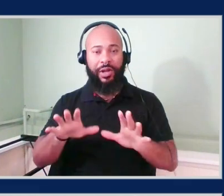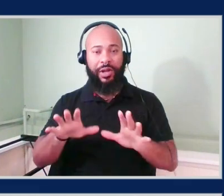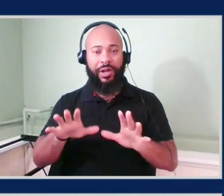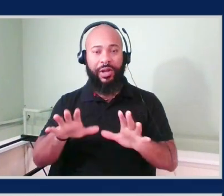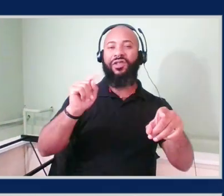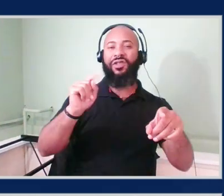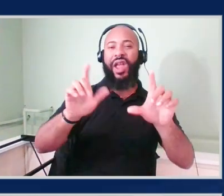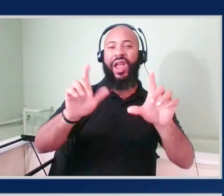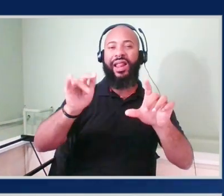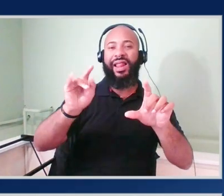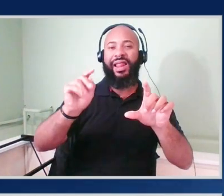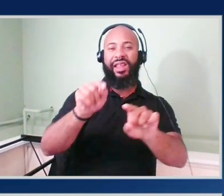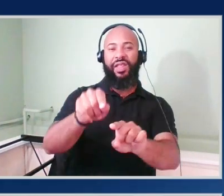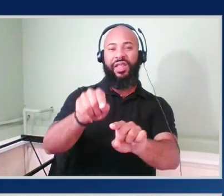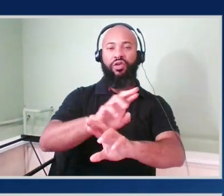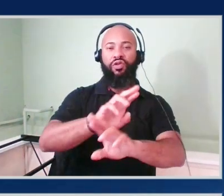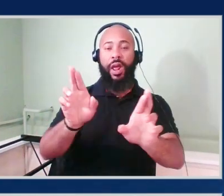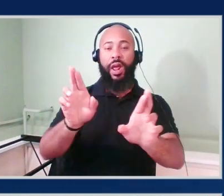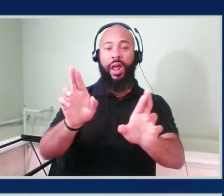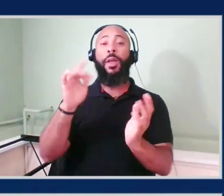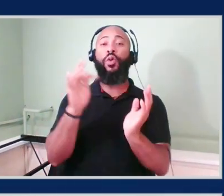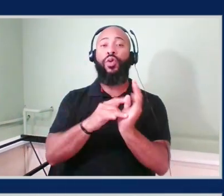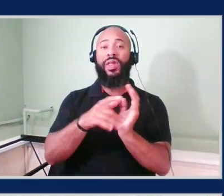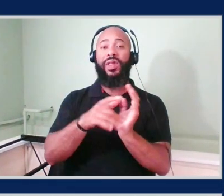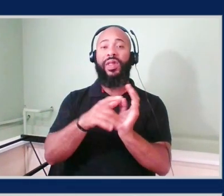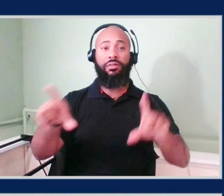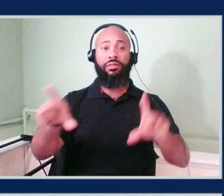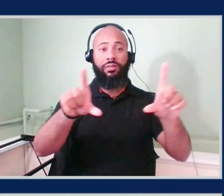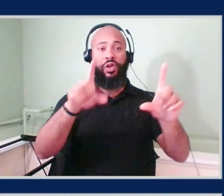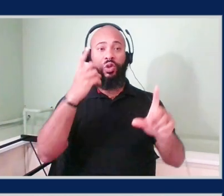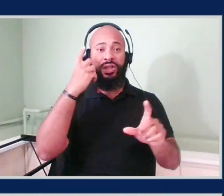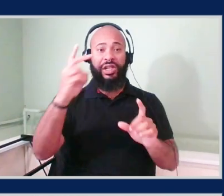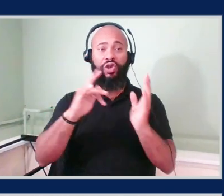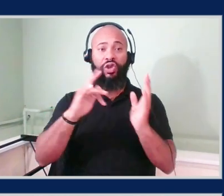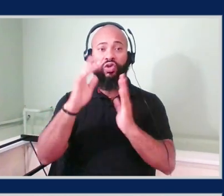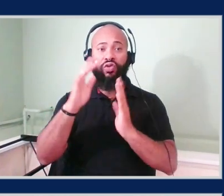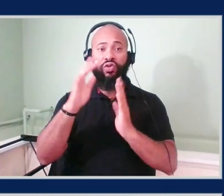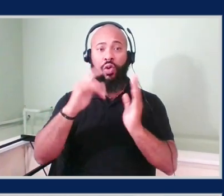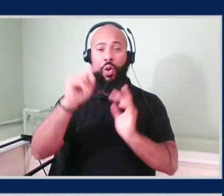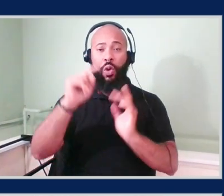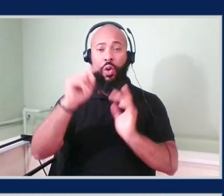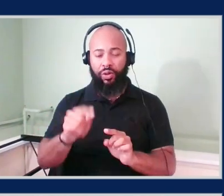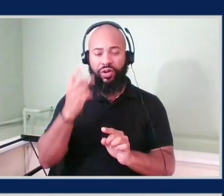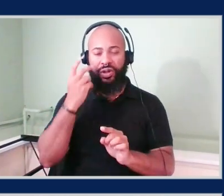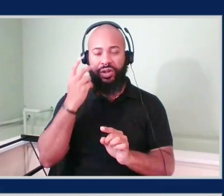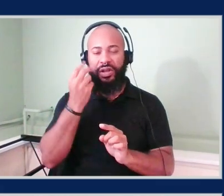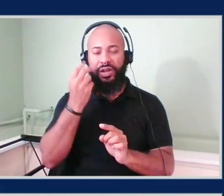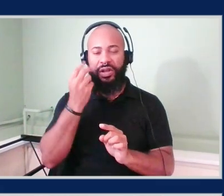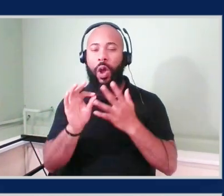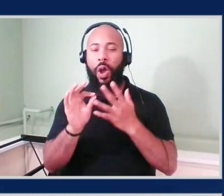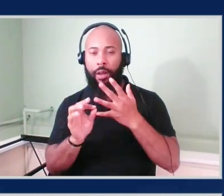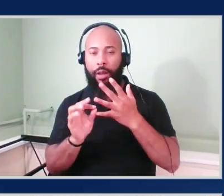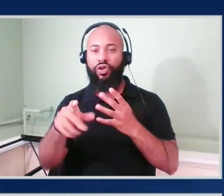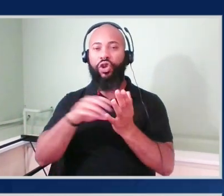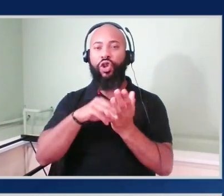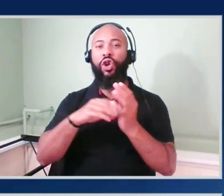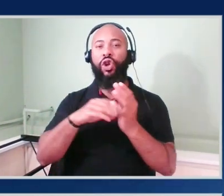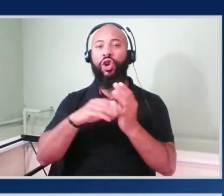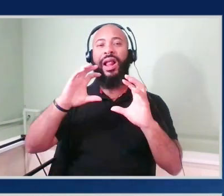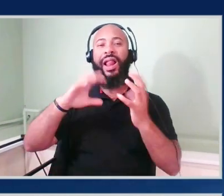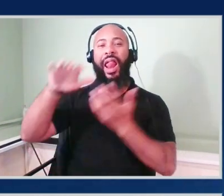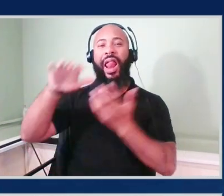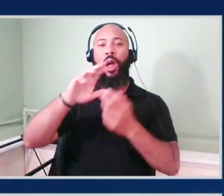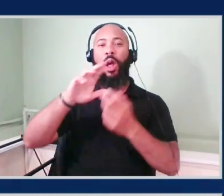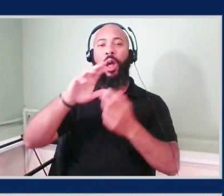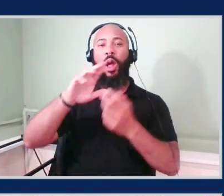But if you go there, then you'll actually see, if you scroll down, you're going to see a couple different options. You can learn by cloud role. So if you're focusing on security, like